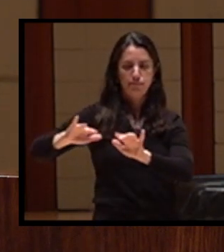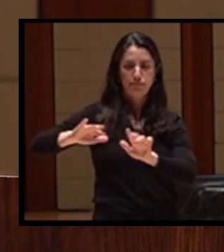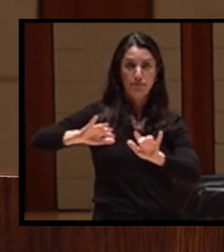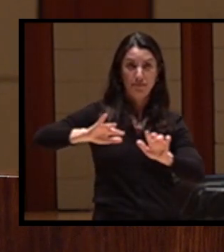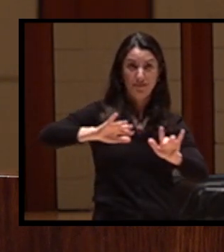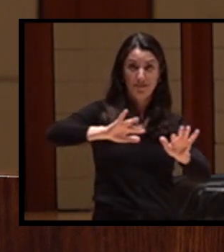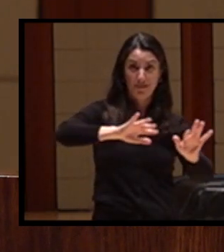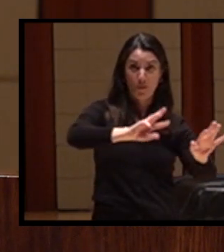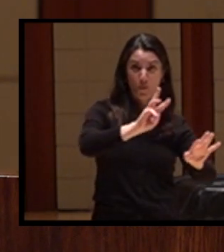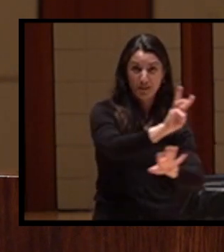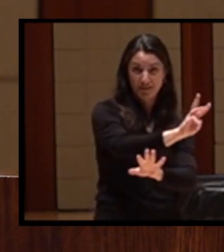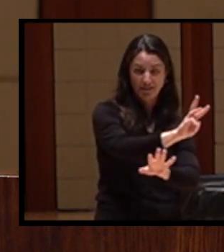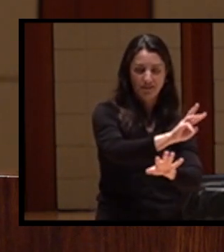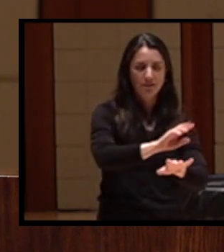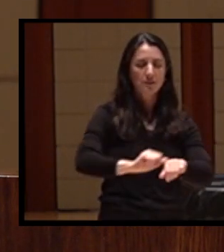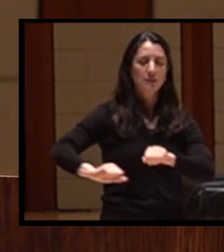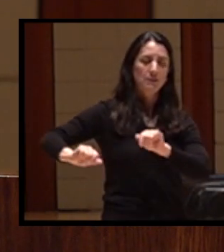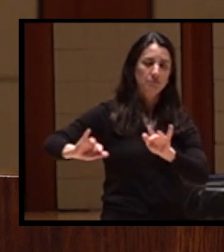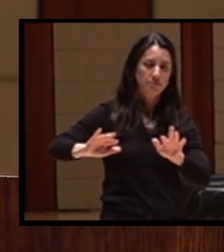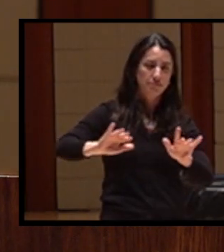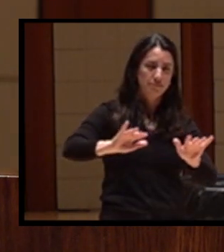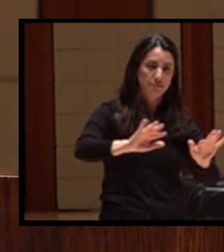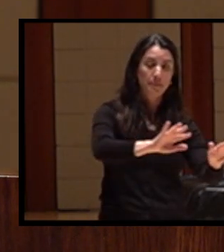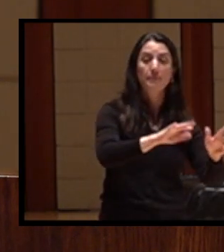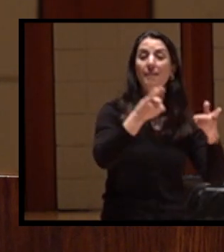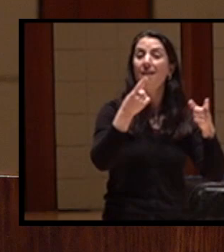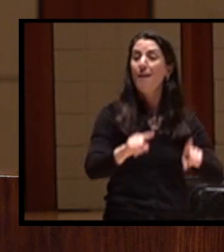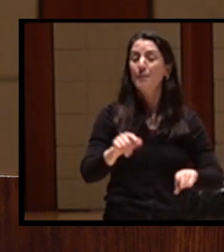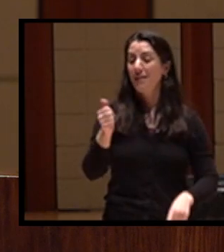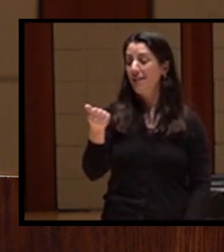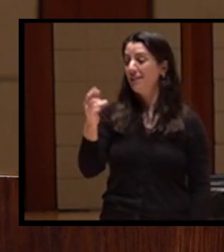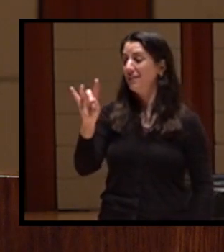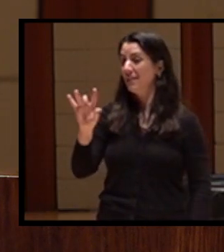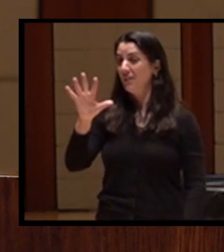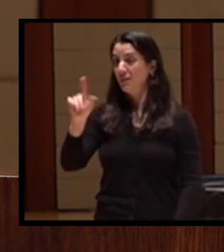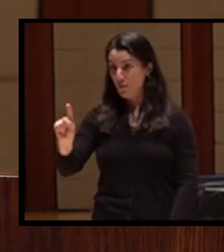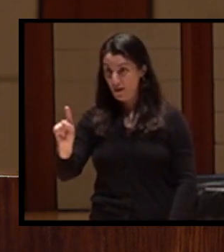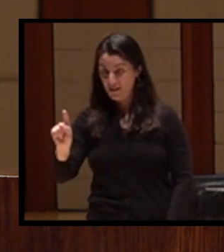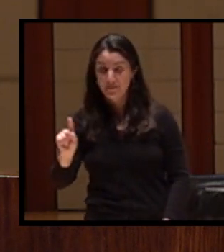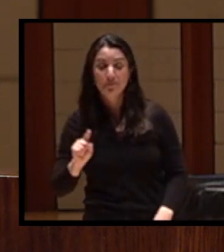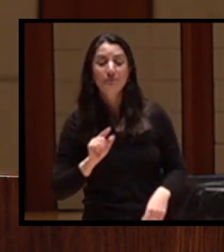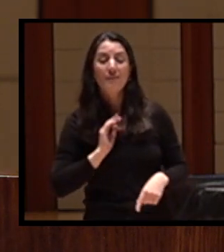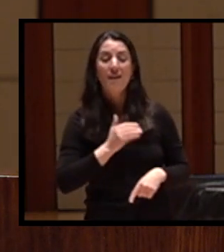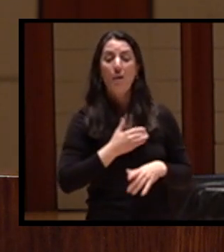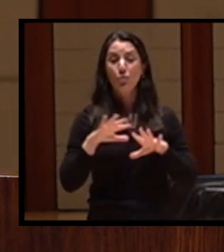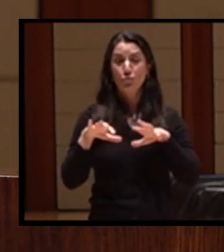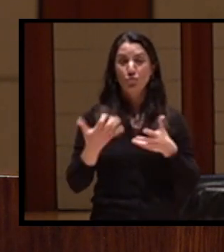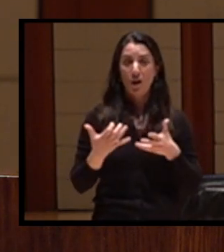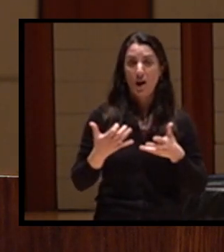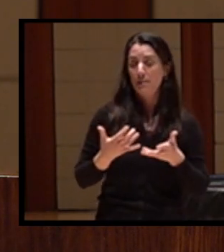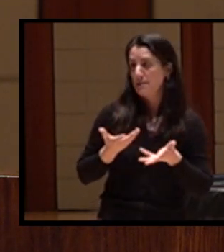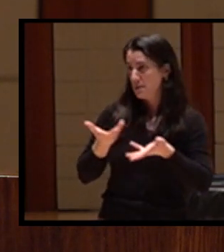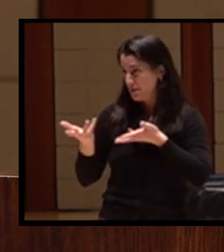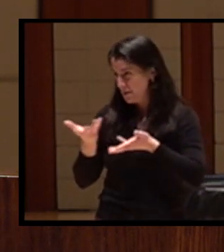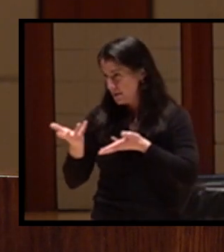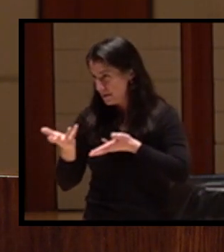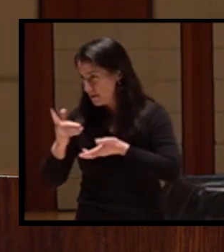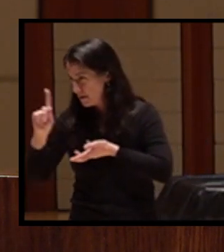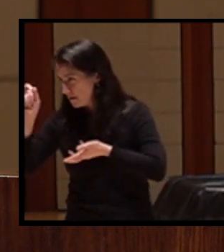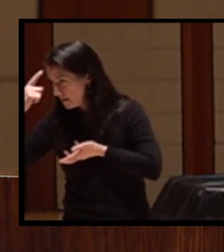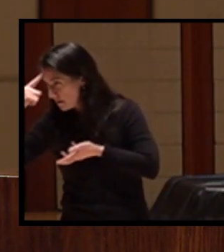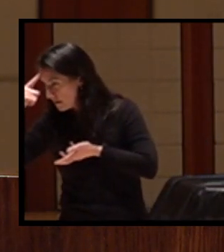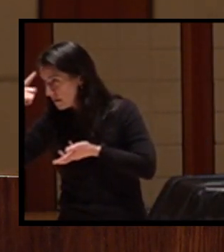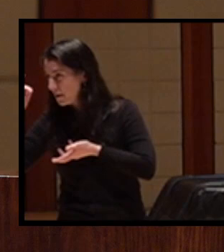negotiated a treaty with the United States government. It was never ratified by Congress due to California's opposition.